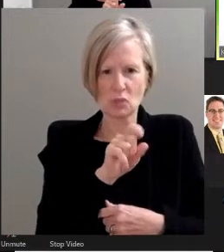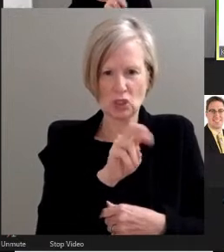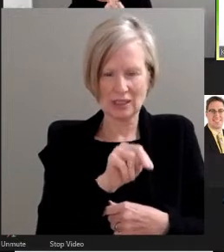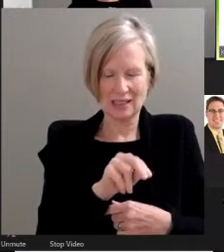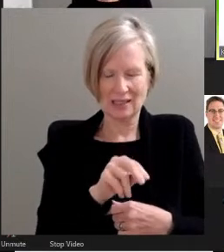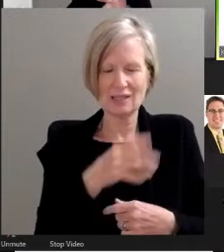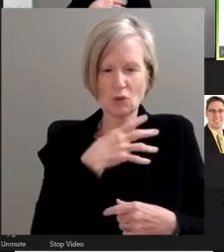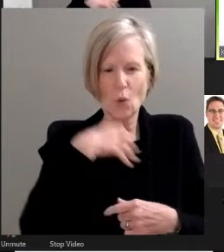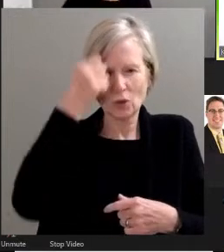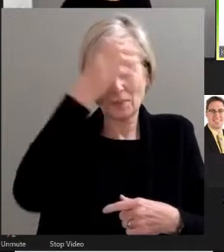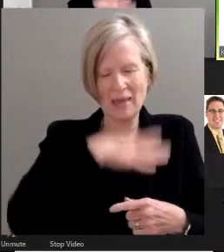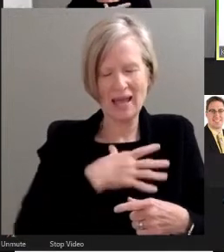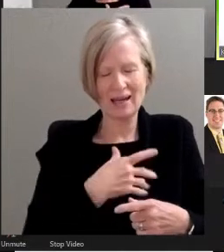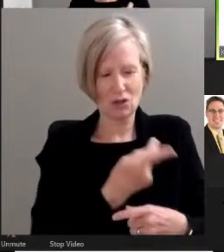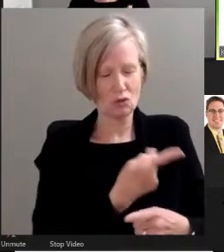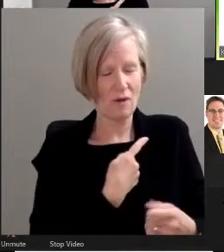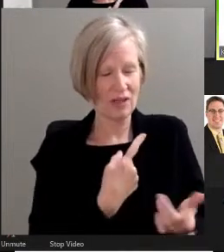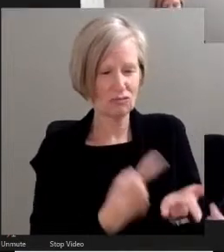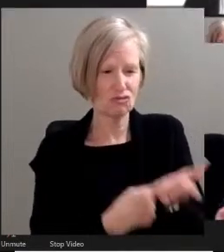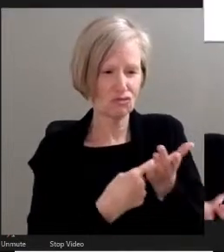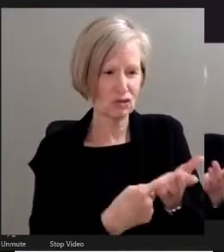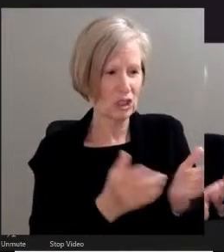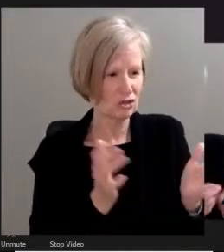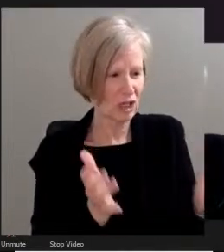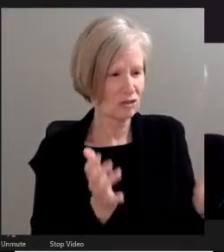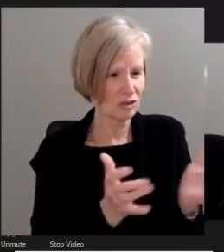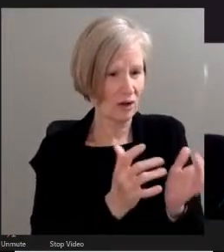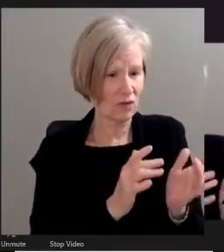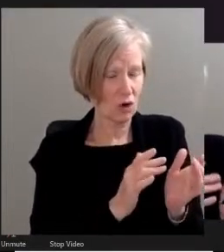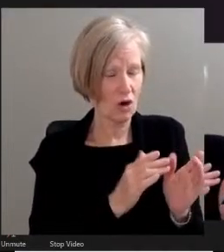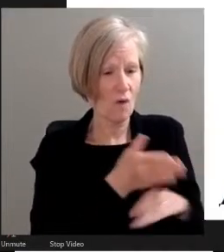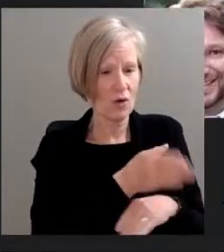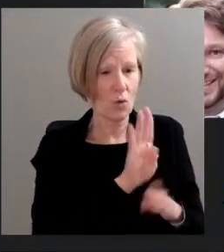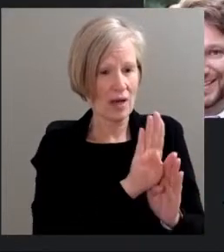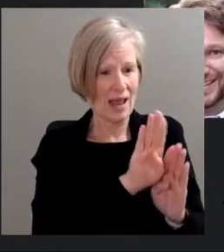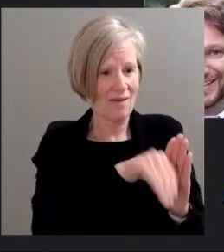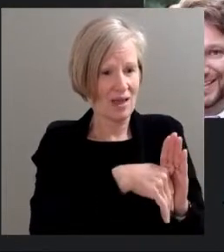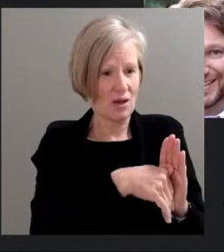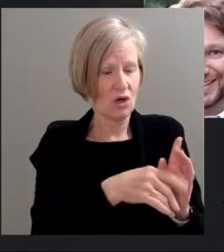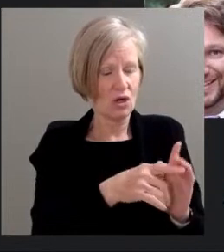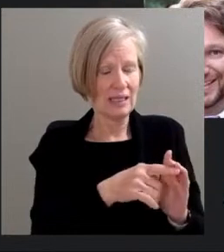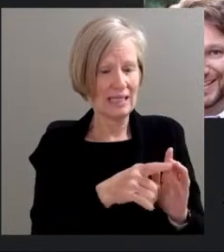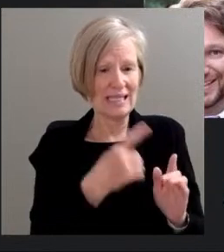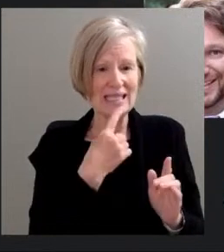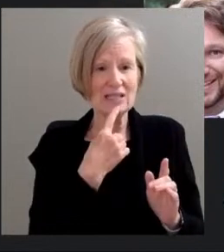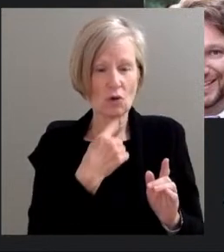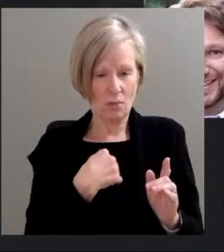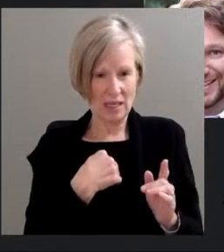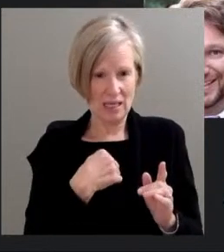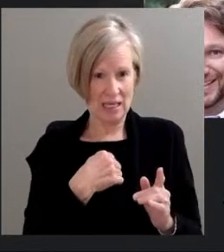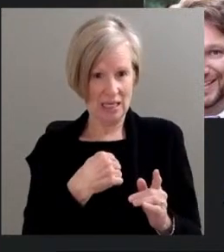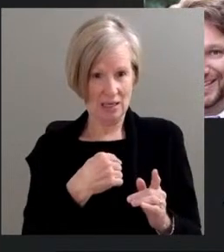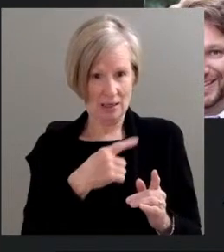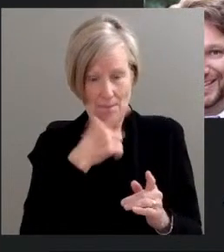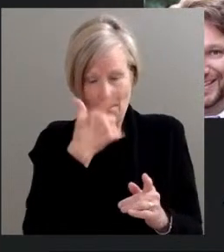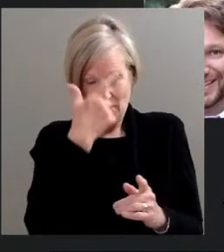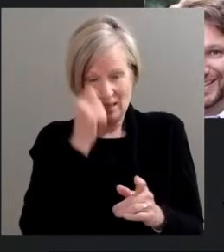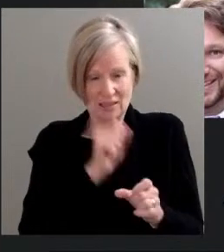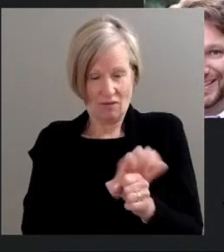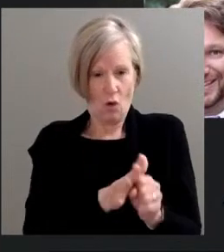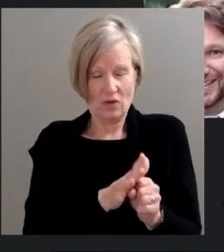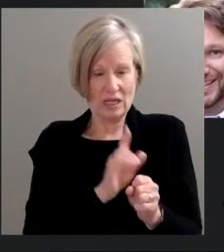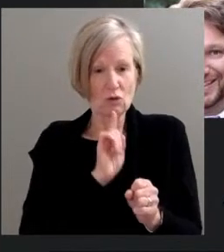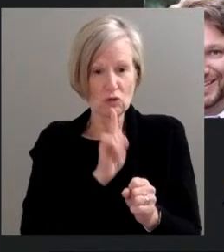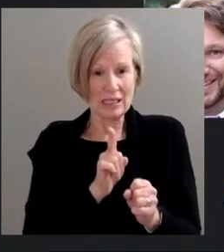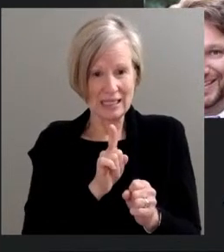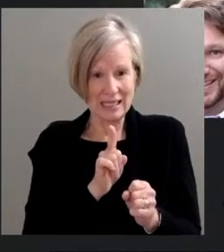wonderful talk for over a half hour. And it was just a case of he had said to me he had not really, because of COVID, had not talked to anybody